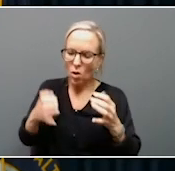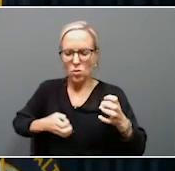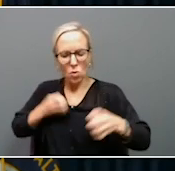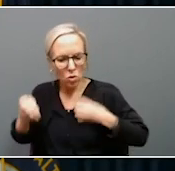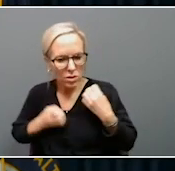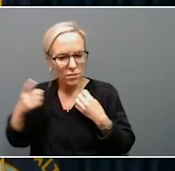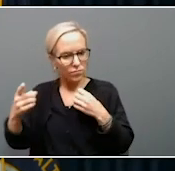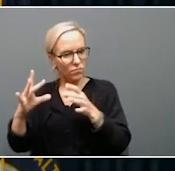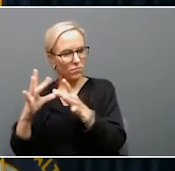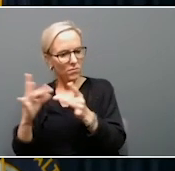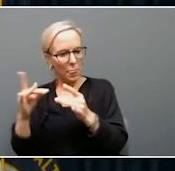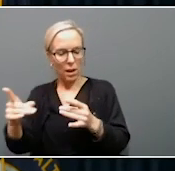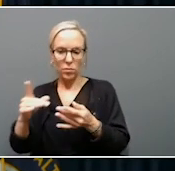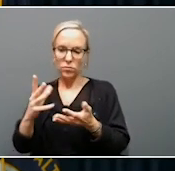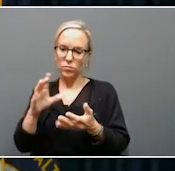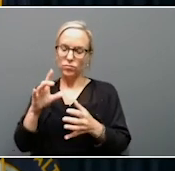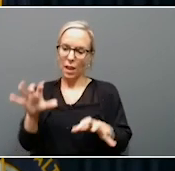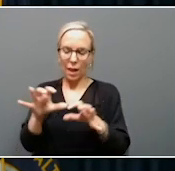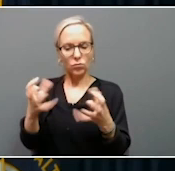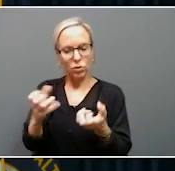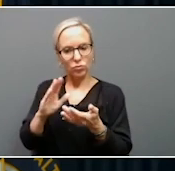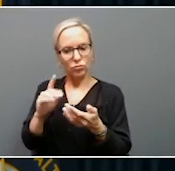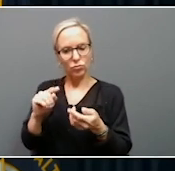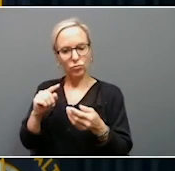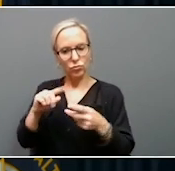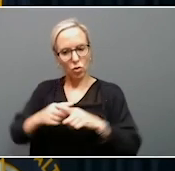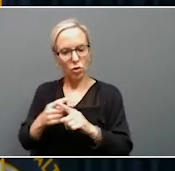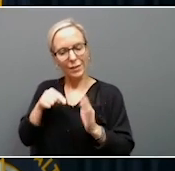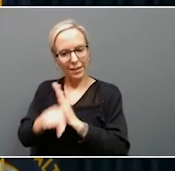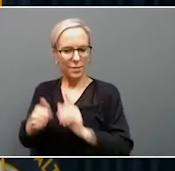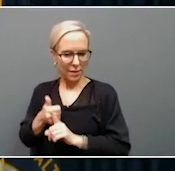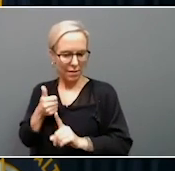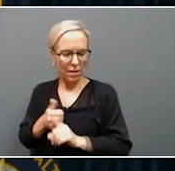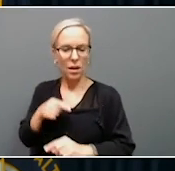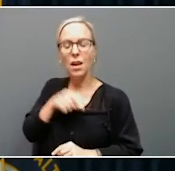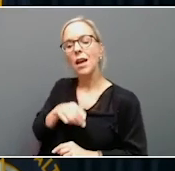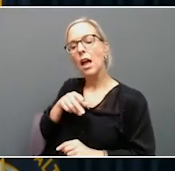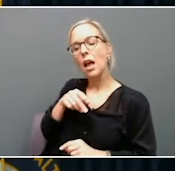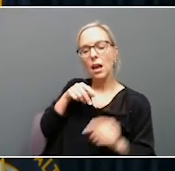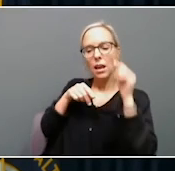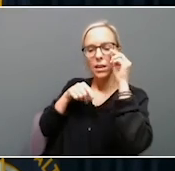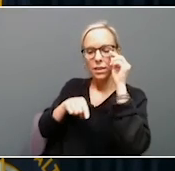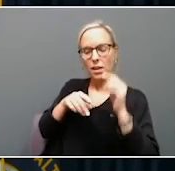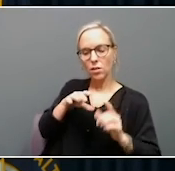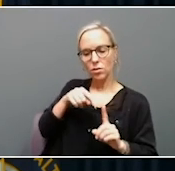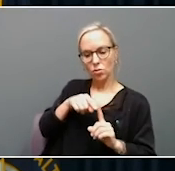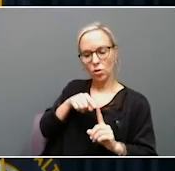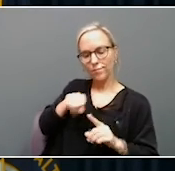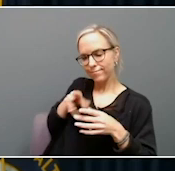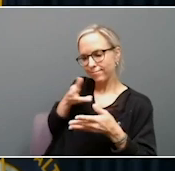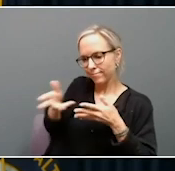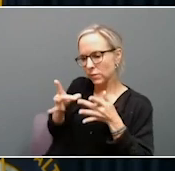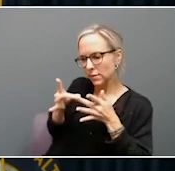was actively suicidal. By the end of the call, the crisis counselor was able to guide the caller to a safer, calmer place.